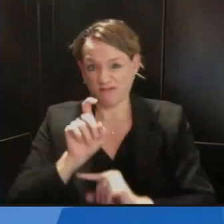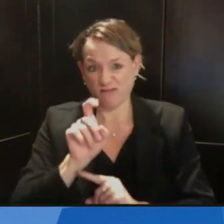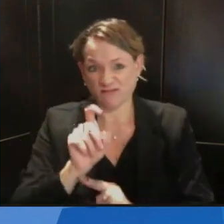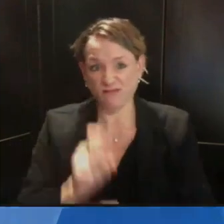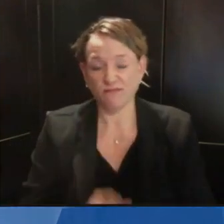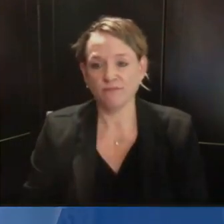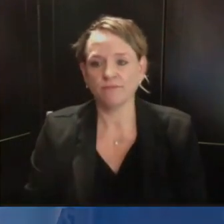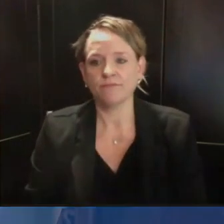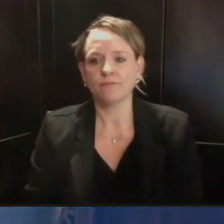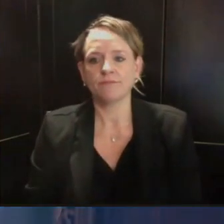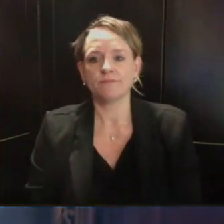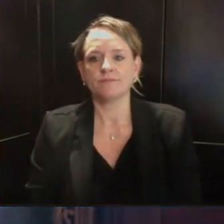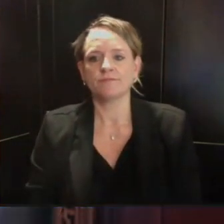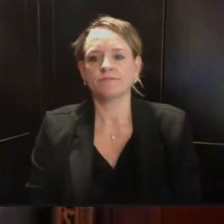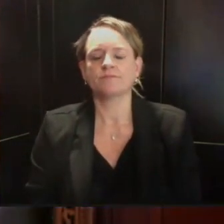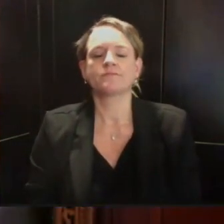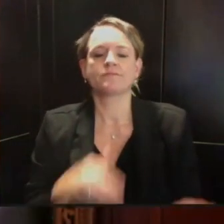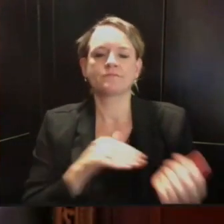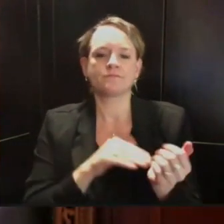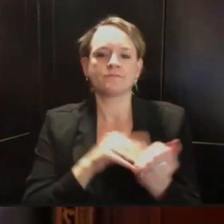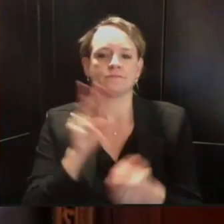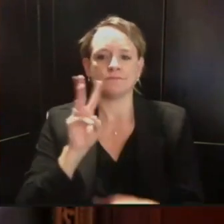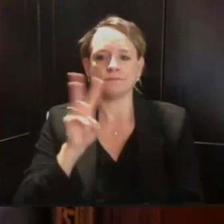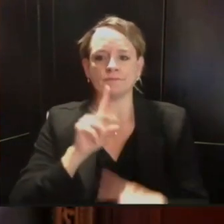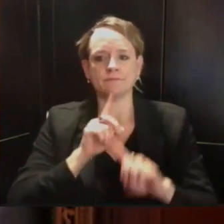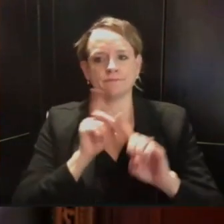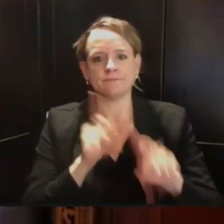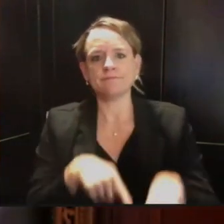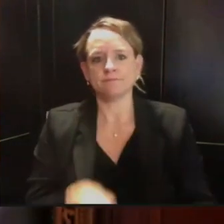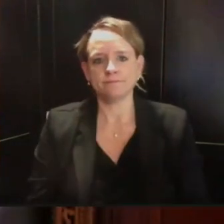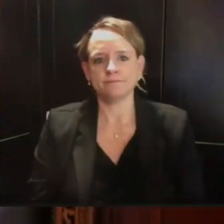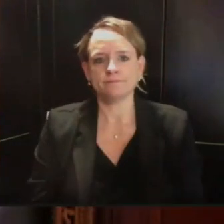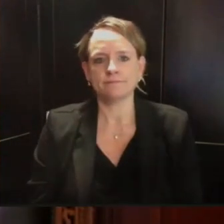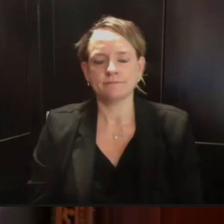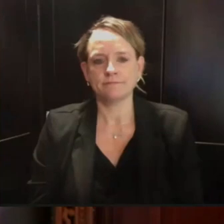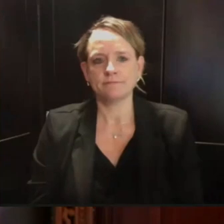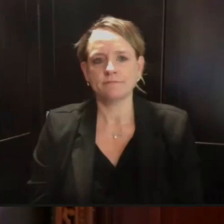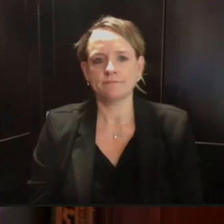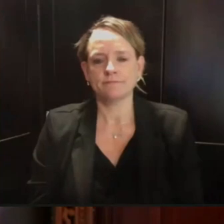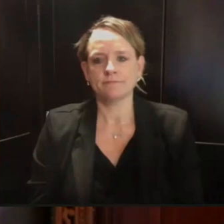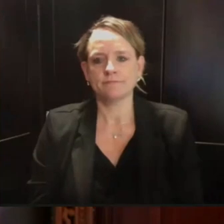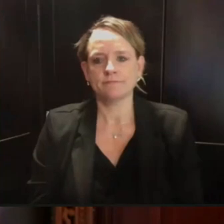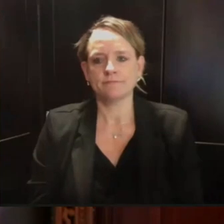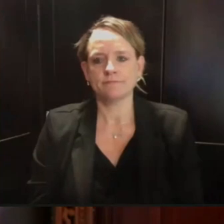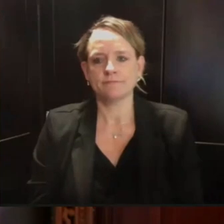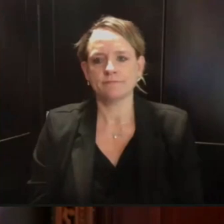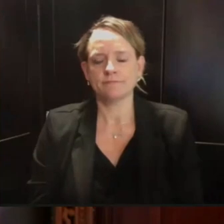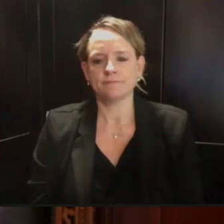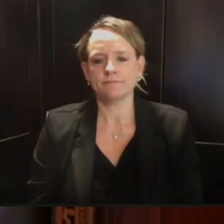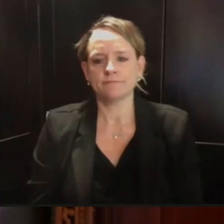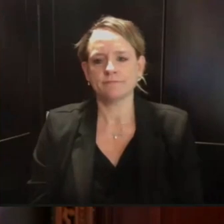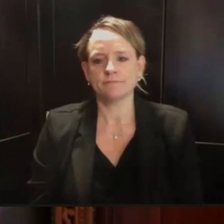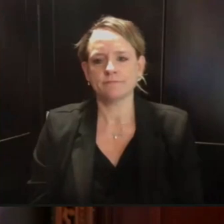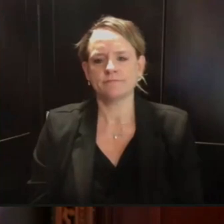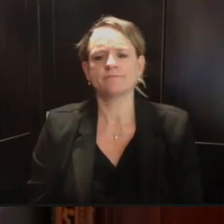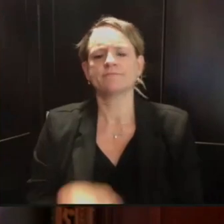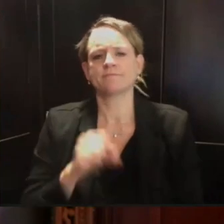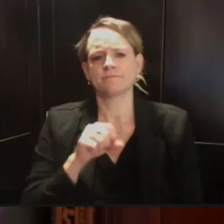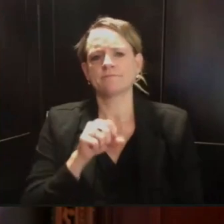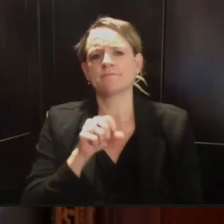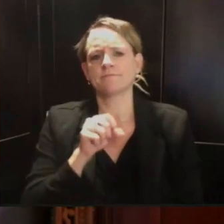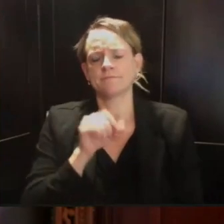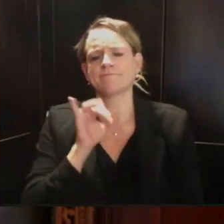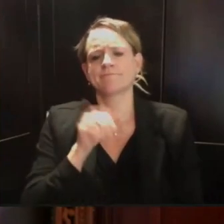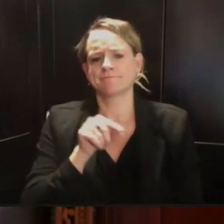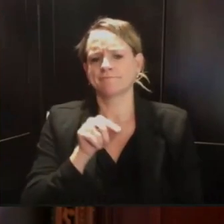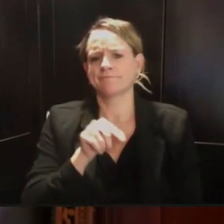So this is a situation that's changing pretty quickly. Antigen tests have been procured in large numbers by the